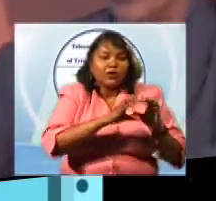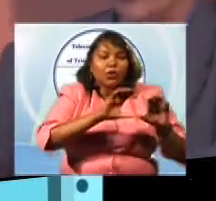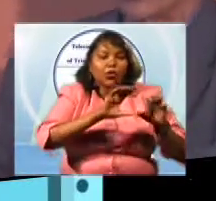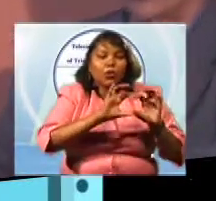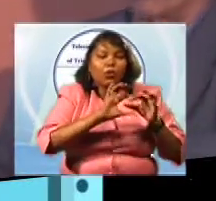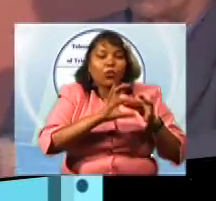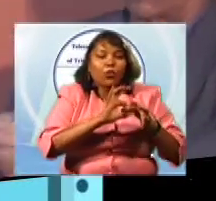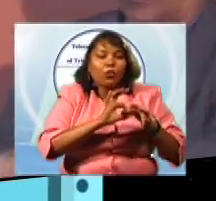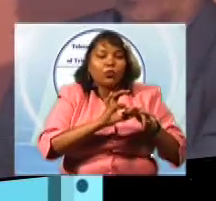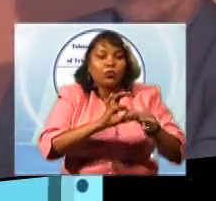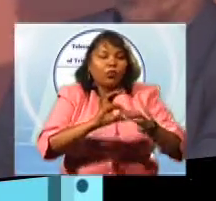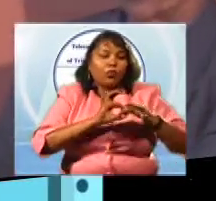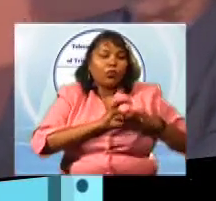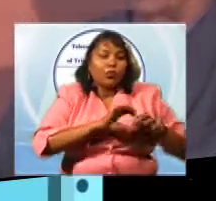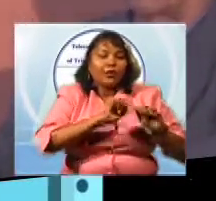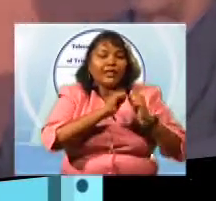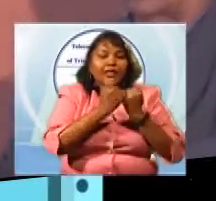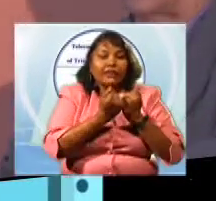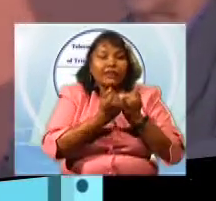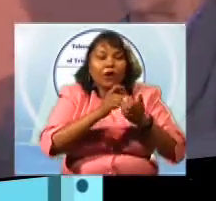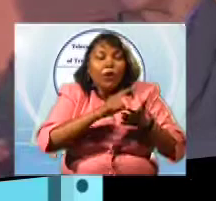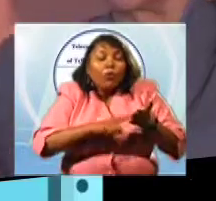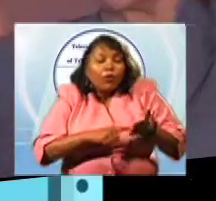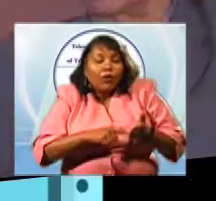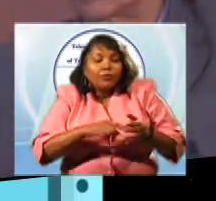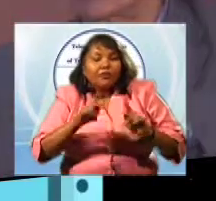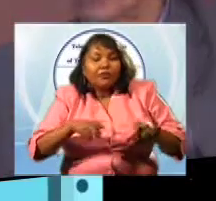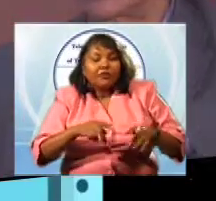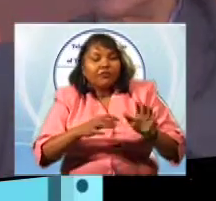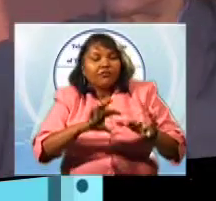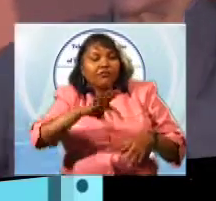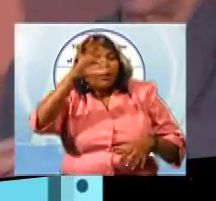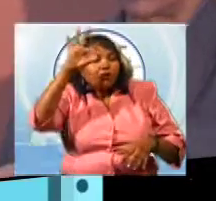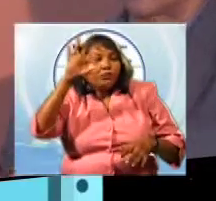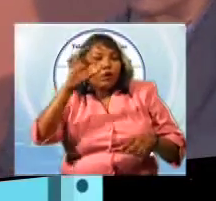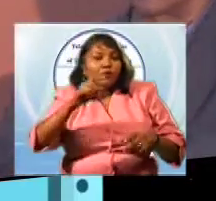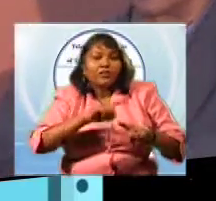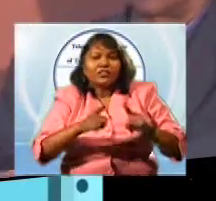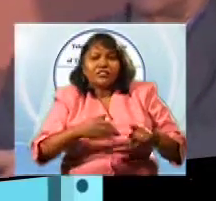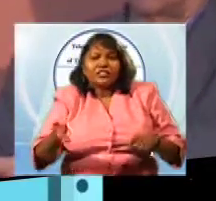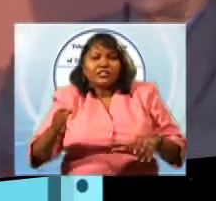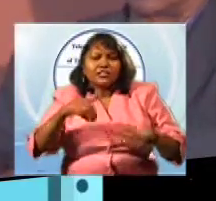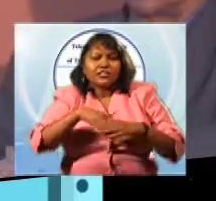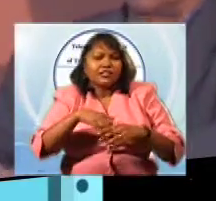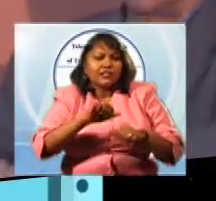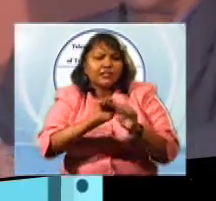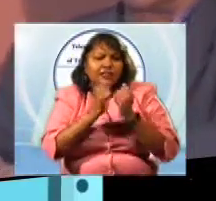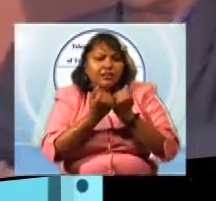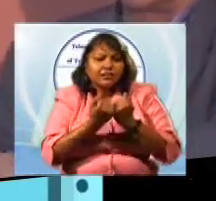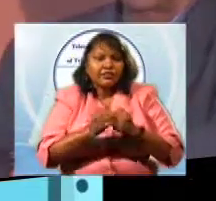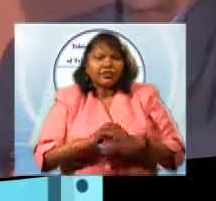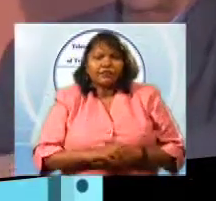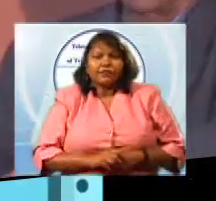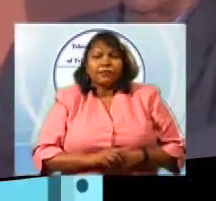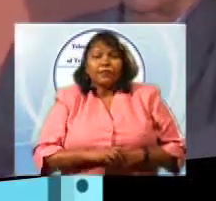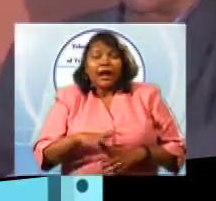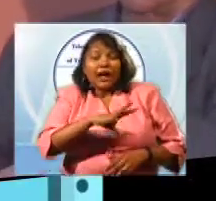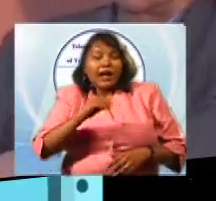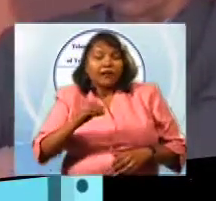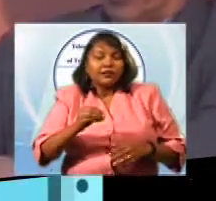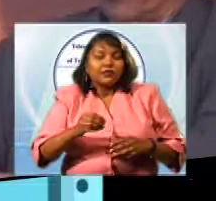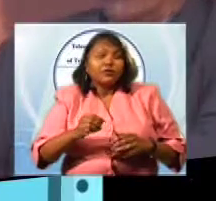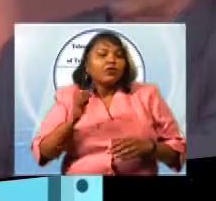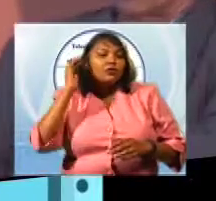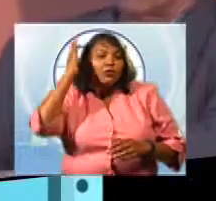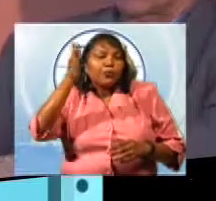railway there, about what it used to be like there, what are the various plantations there, and so on. You would be encouraging